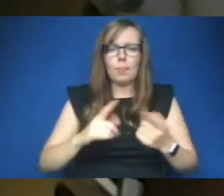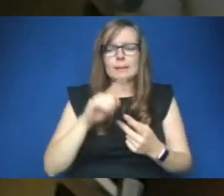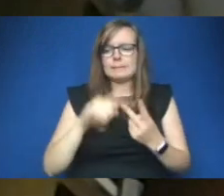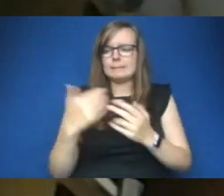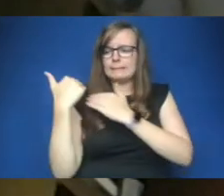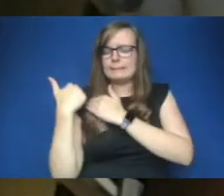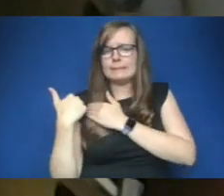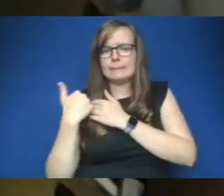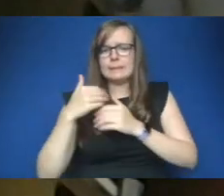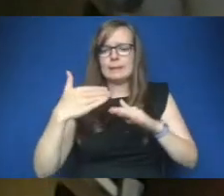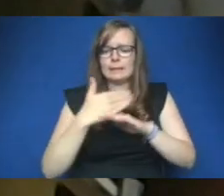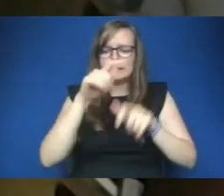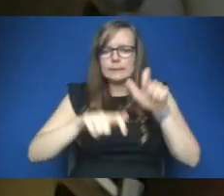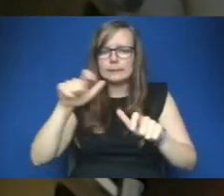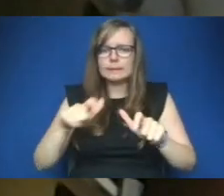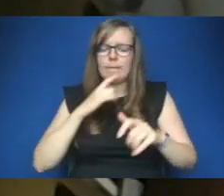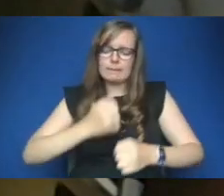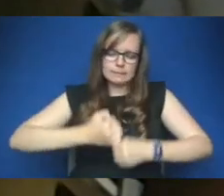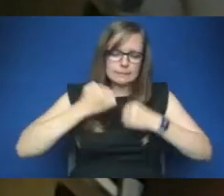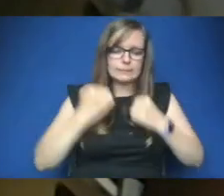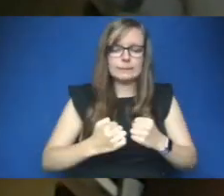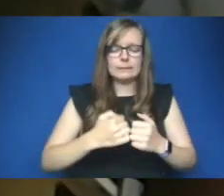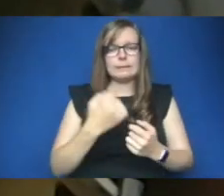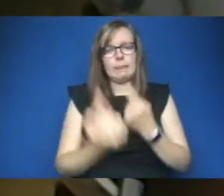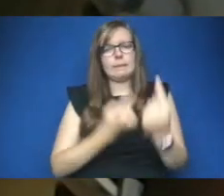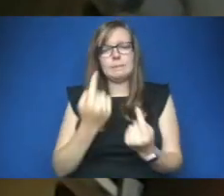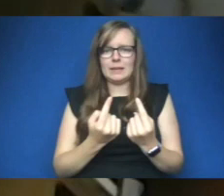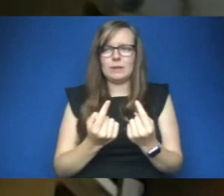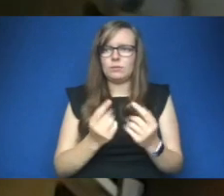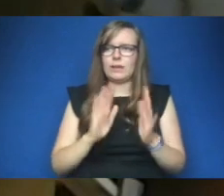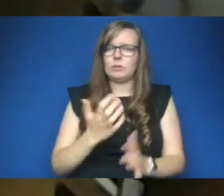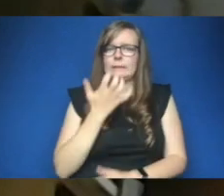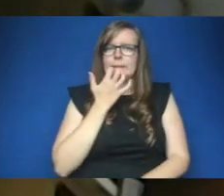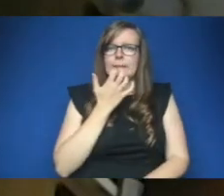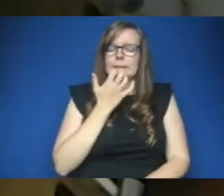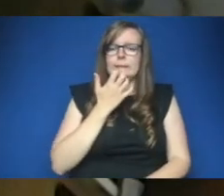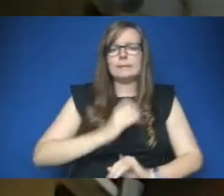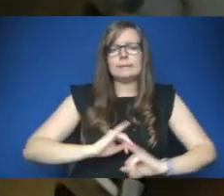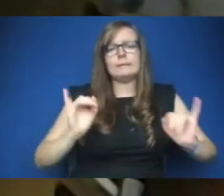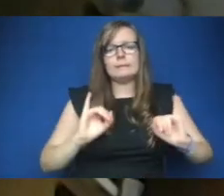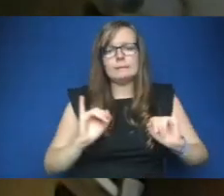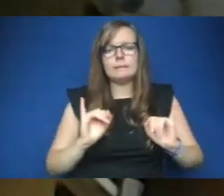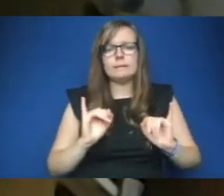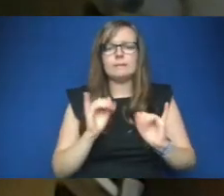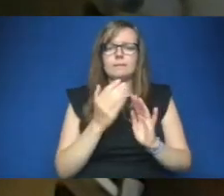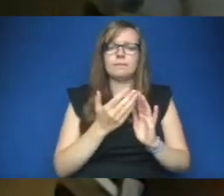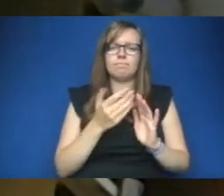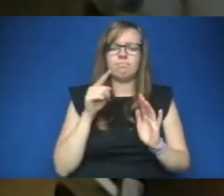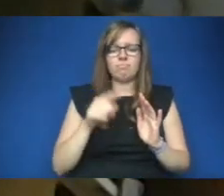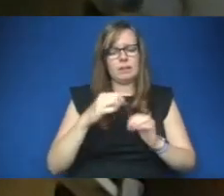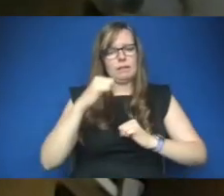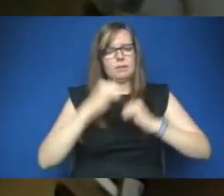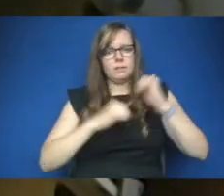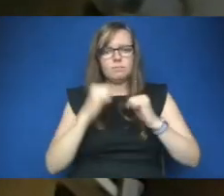the austerity that is inflicted on them to pay for the crisis the additional taxes levied to repair infrastructure and keep the central services